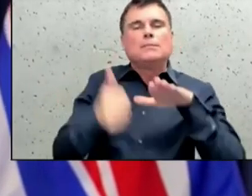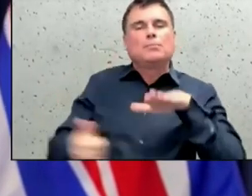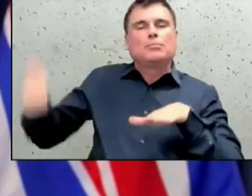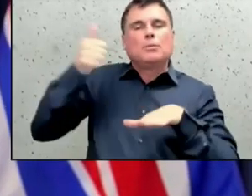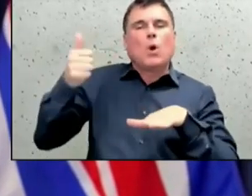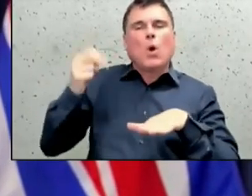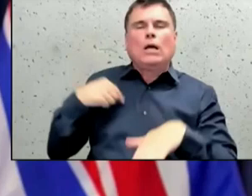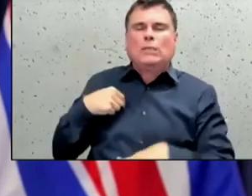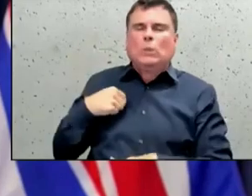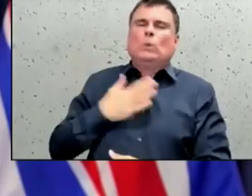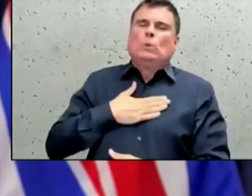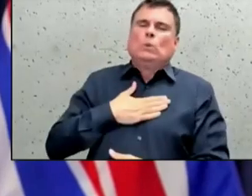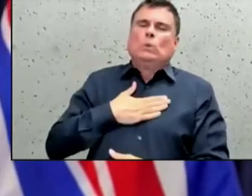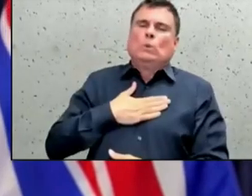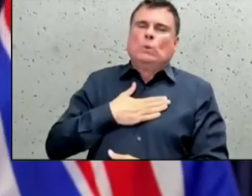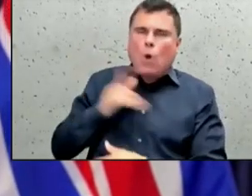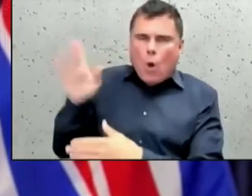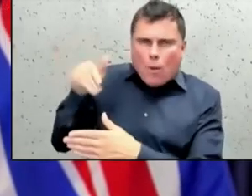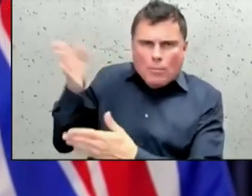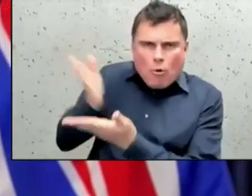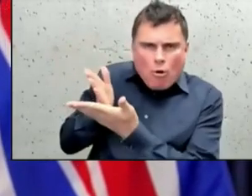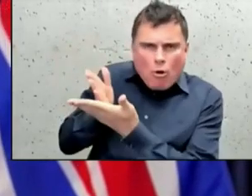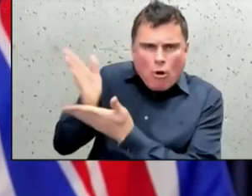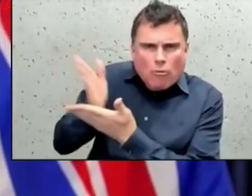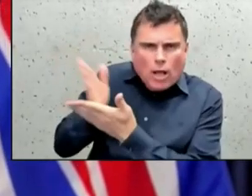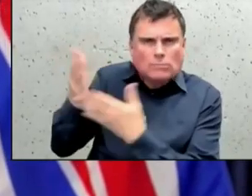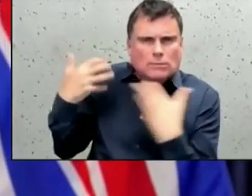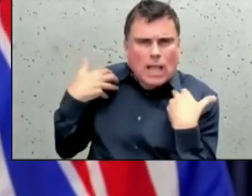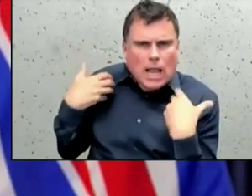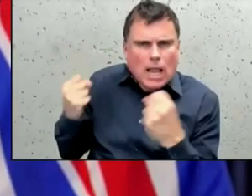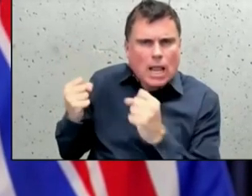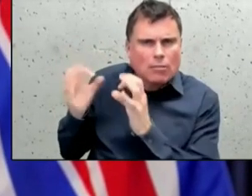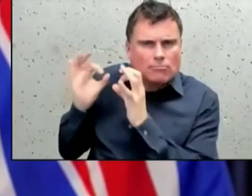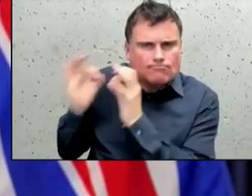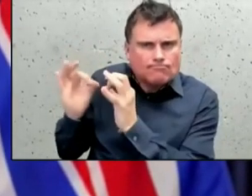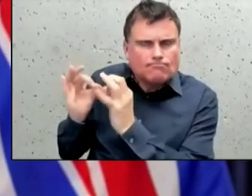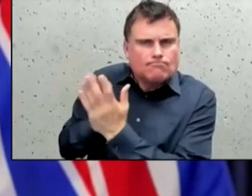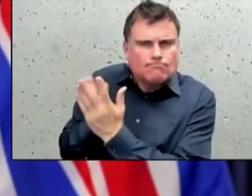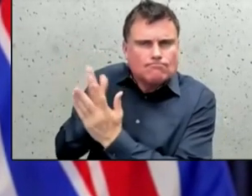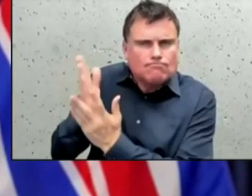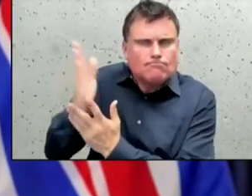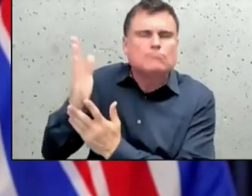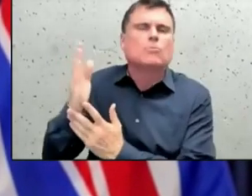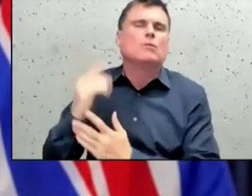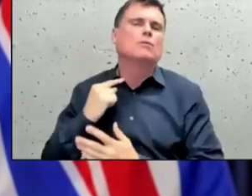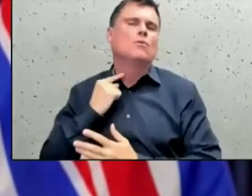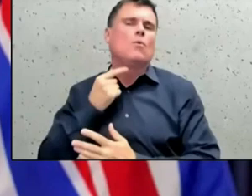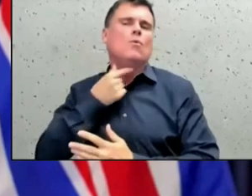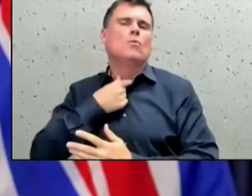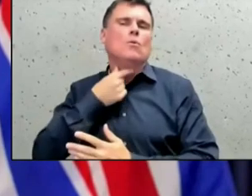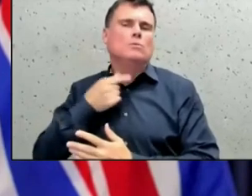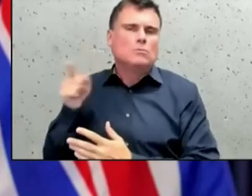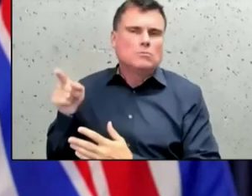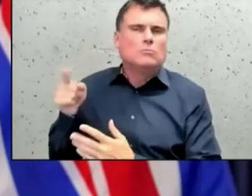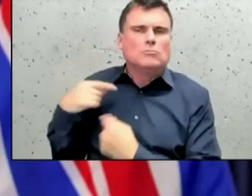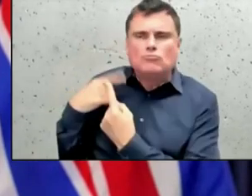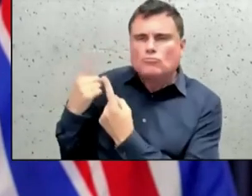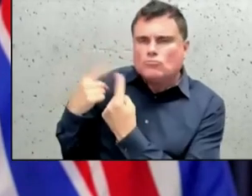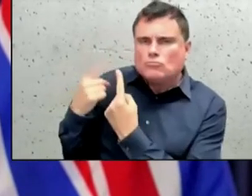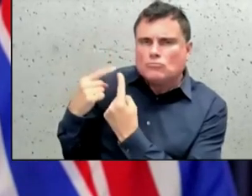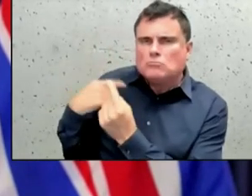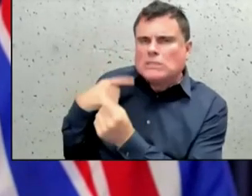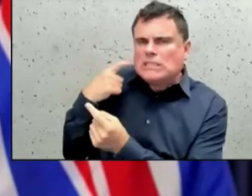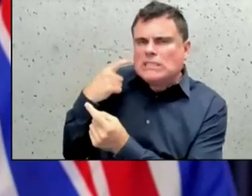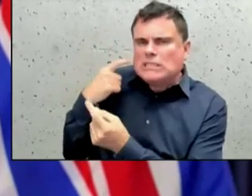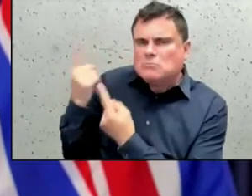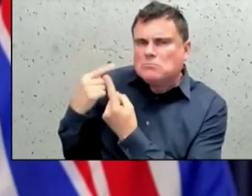occasion in the last few days to speak to Premier Horgan and talk to him about a number of things, including, obviously,